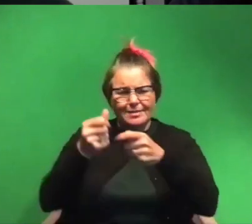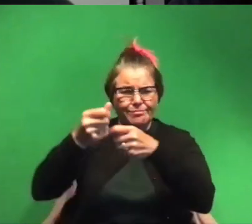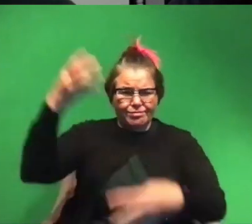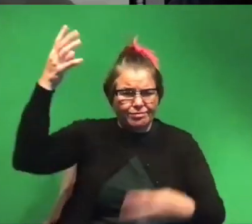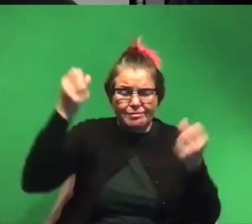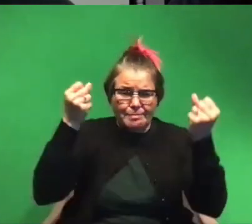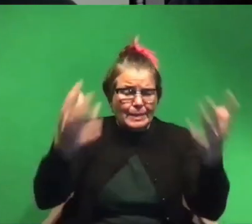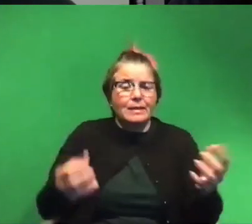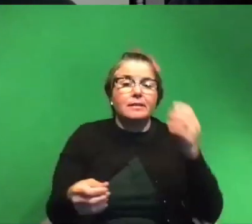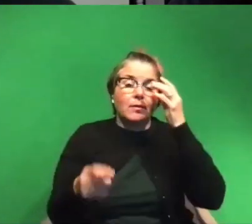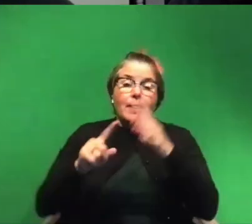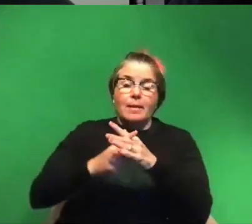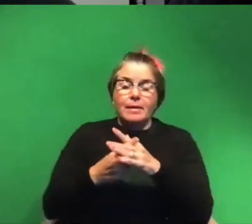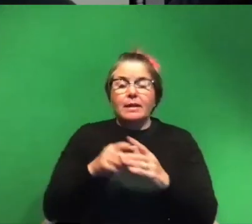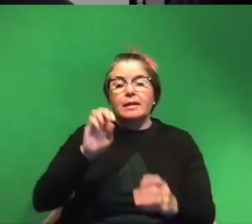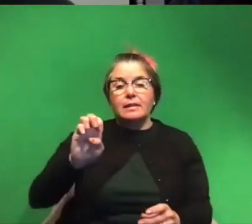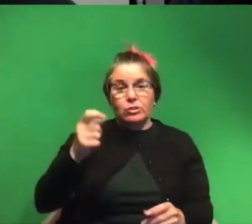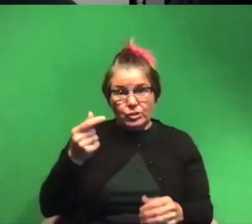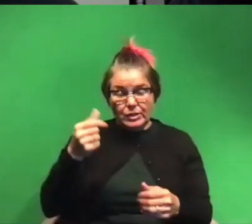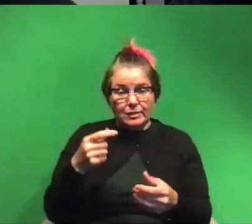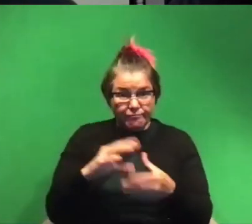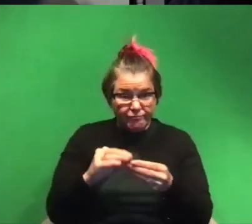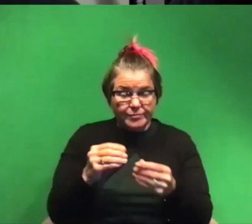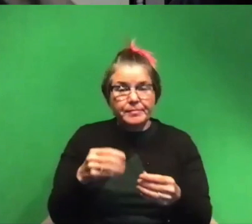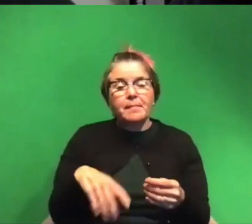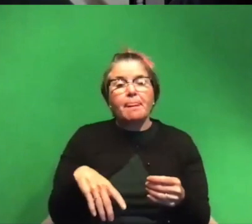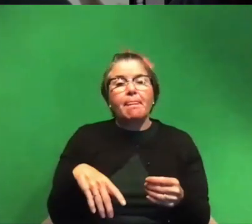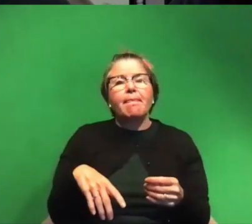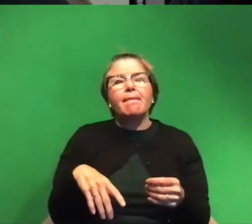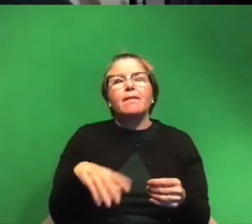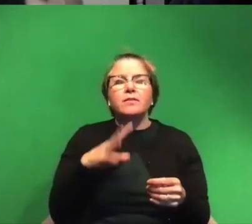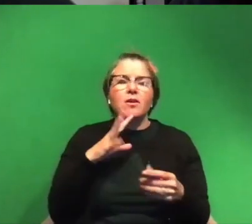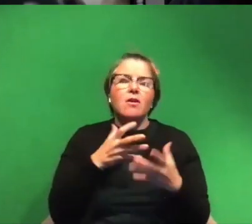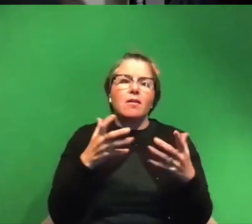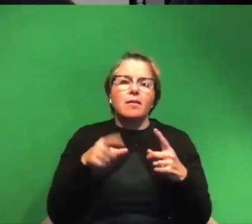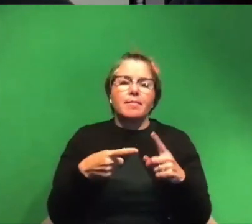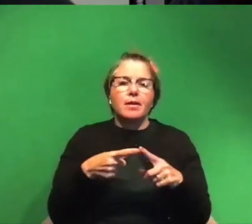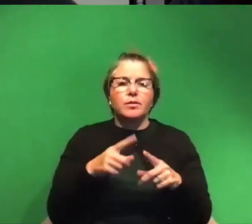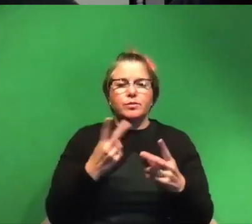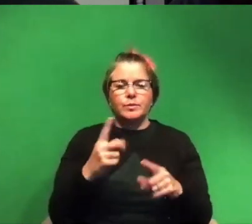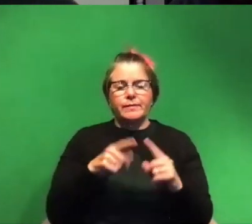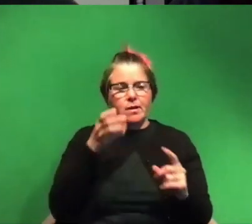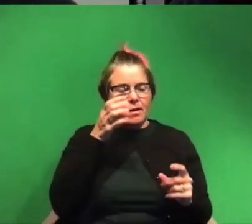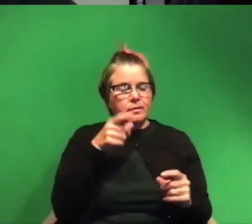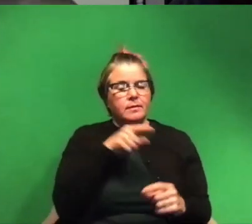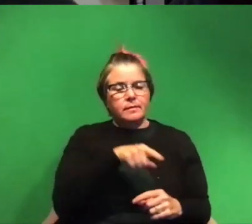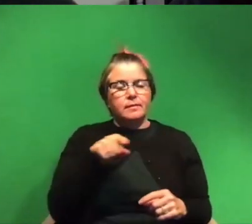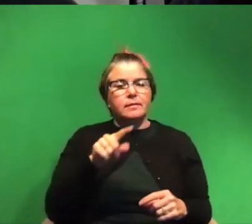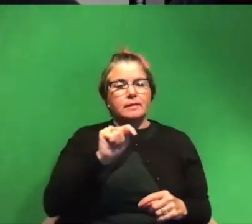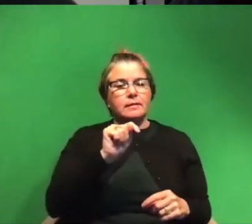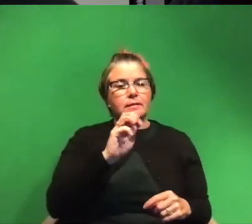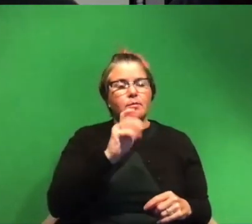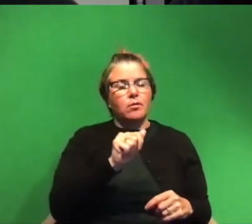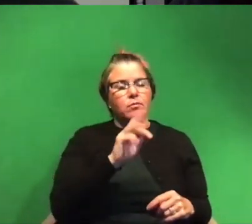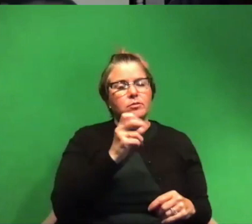the beginning you measured eeg for instance which um they talk a lot about these two different concepts so temporal resolution and